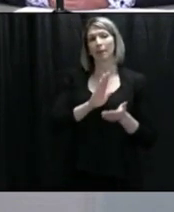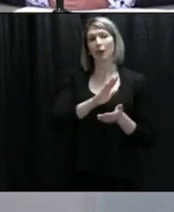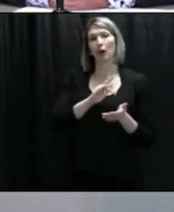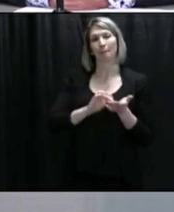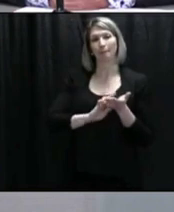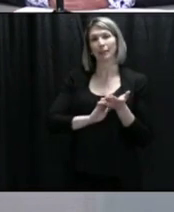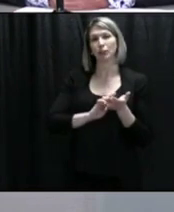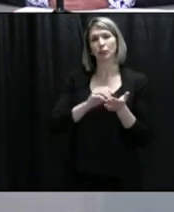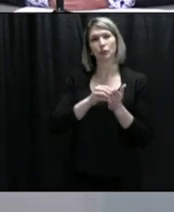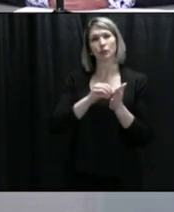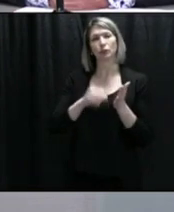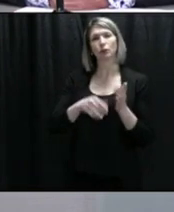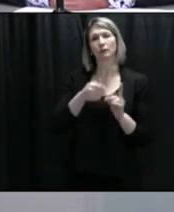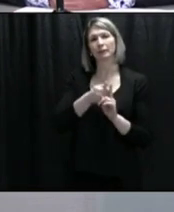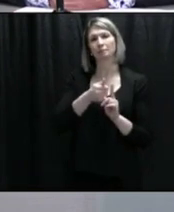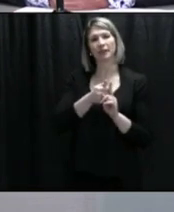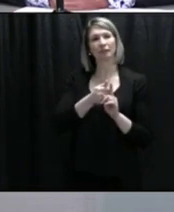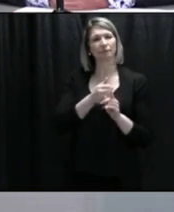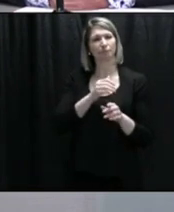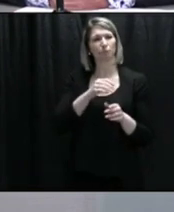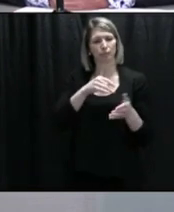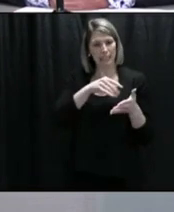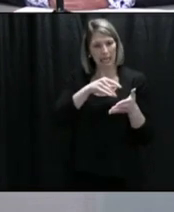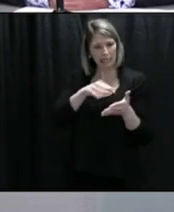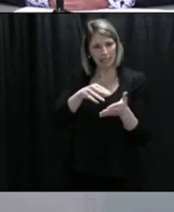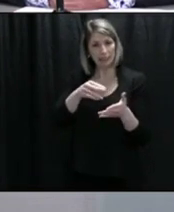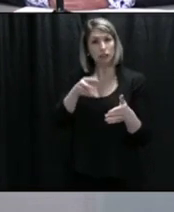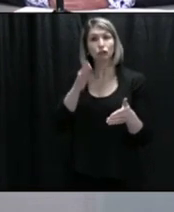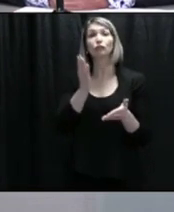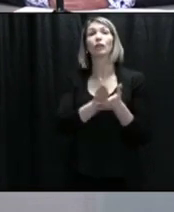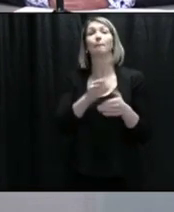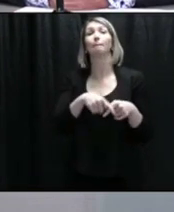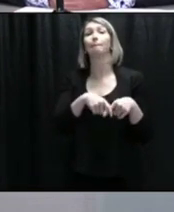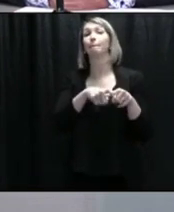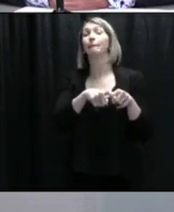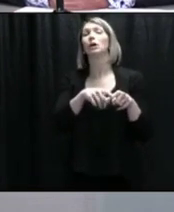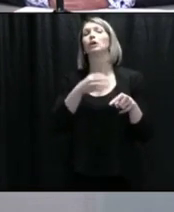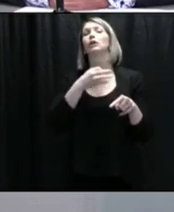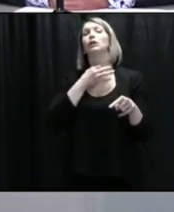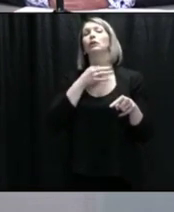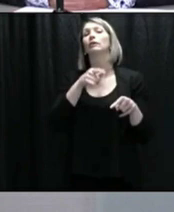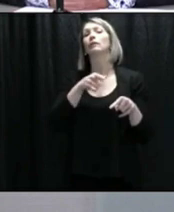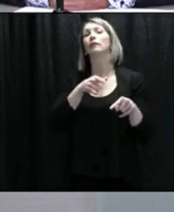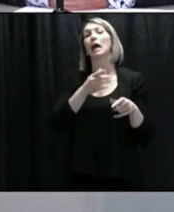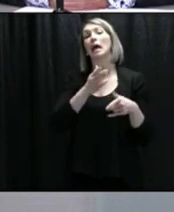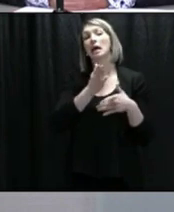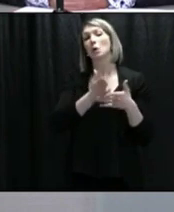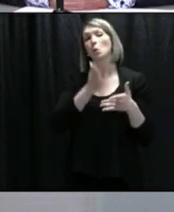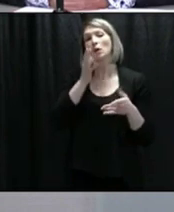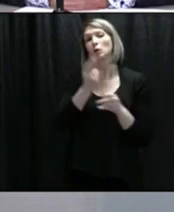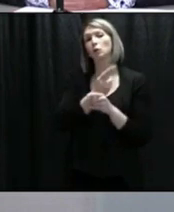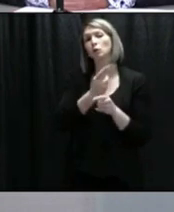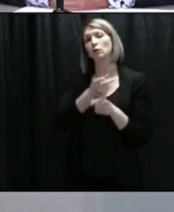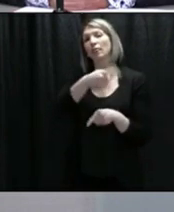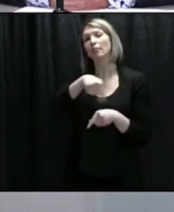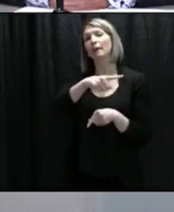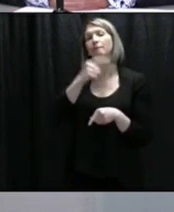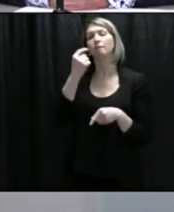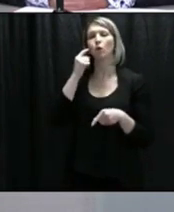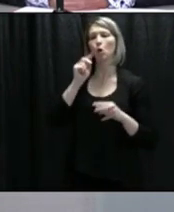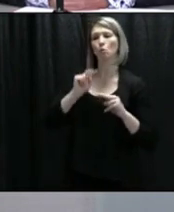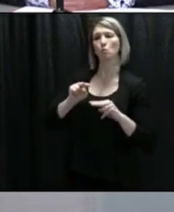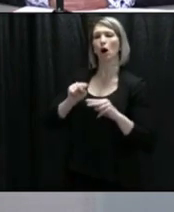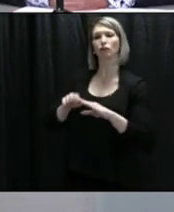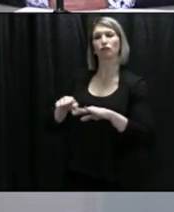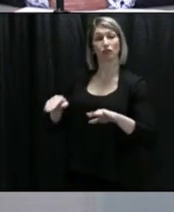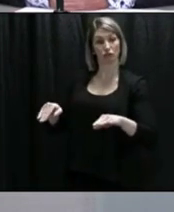exams are currently up in the air. Are we also looking to see if those students would be available for childcare services? So right now, we're